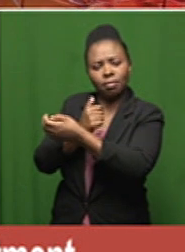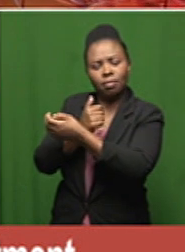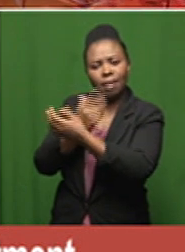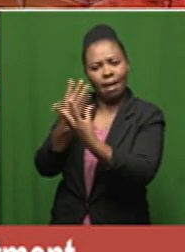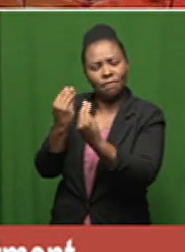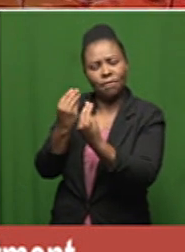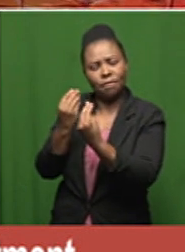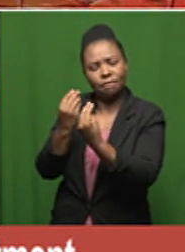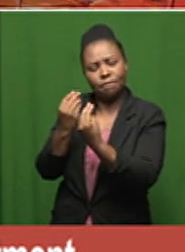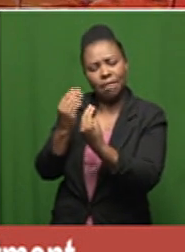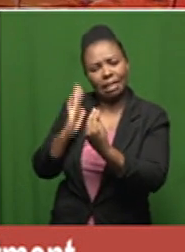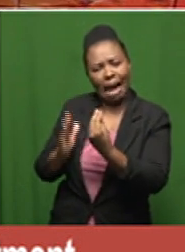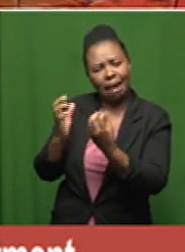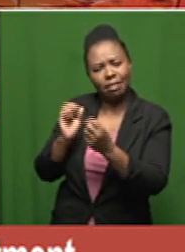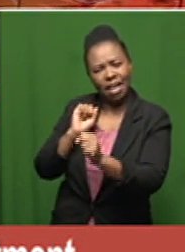ivermectin over the years